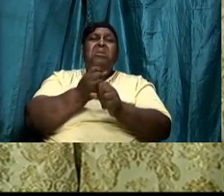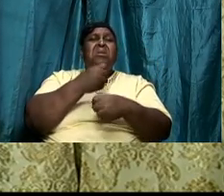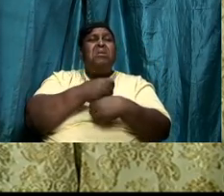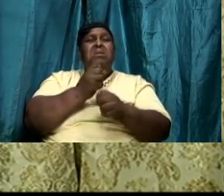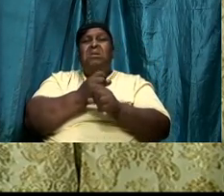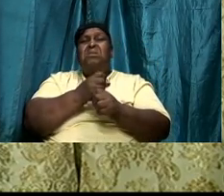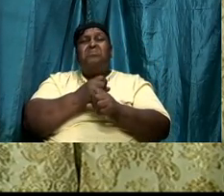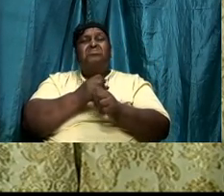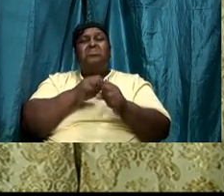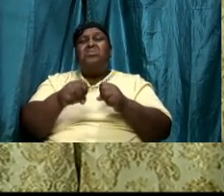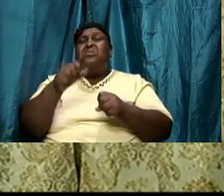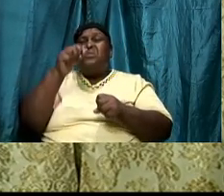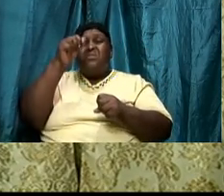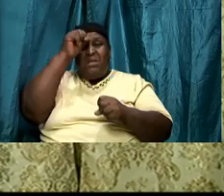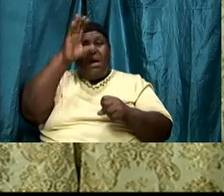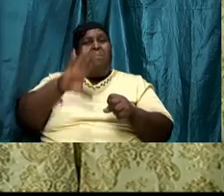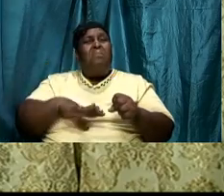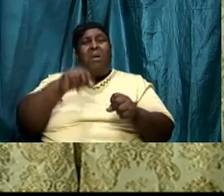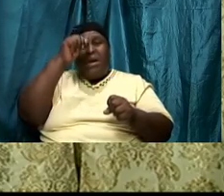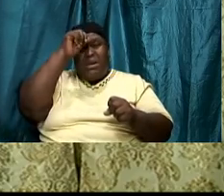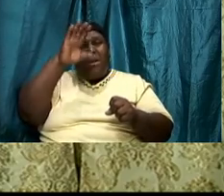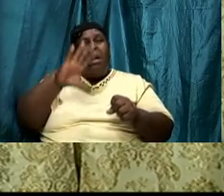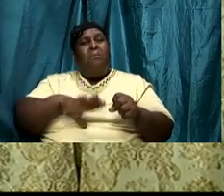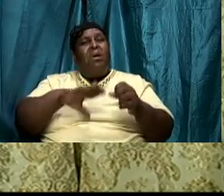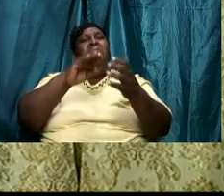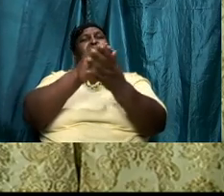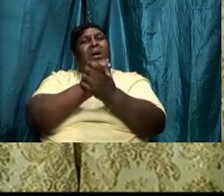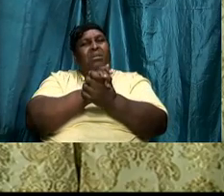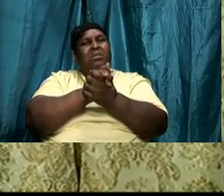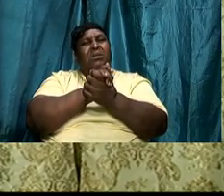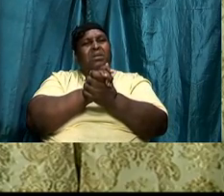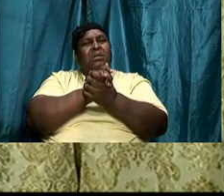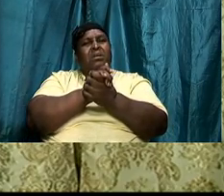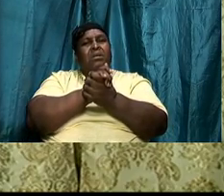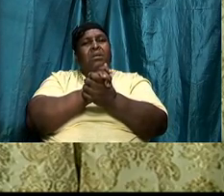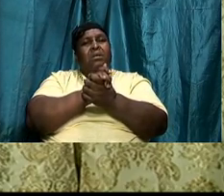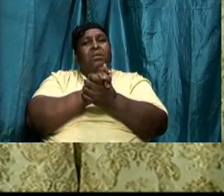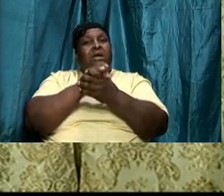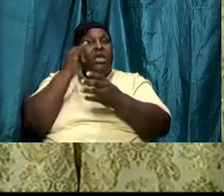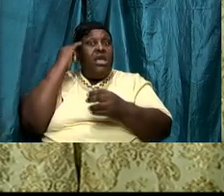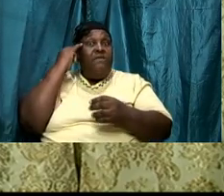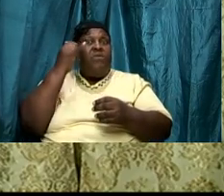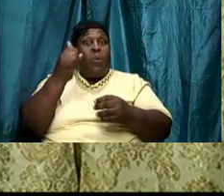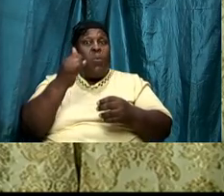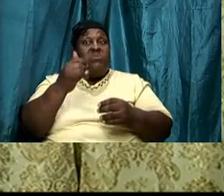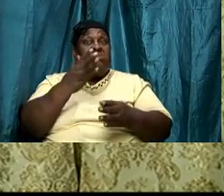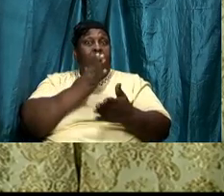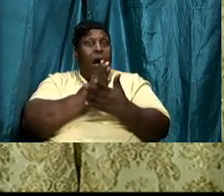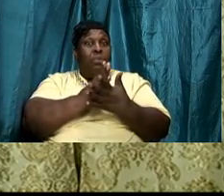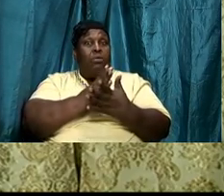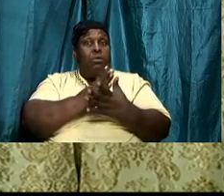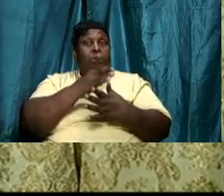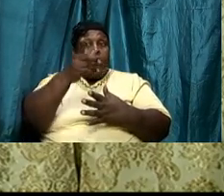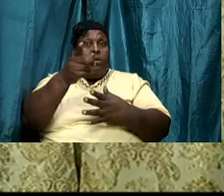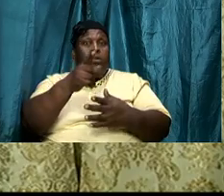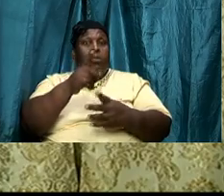that they are saying a man and a man and if you dare oppose them you are in trouble this is where we are